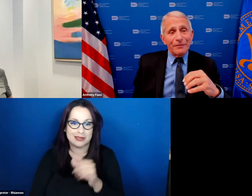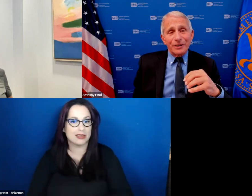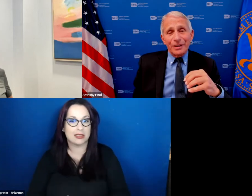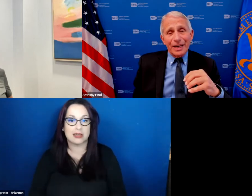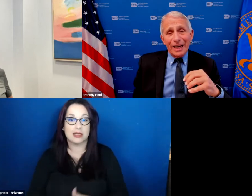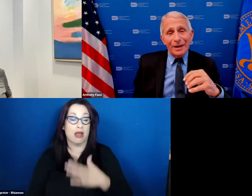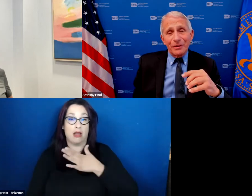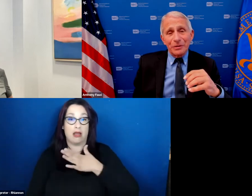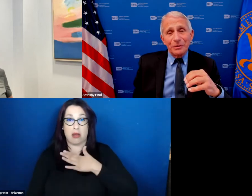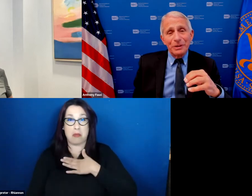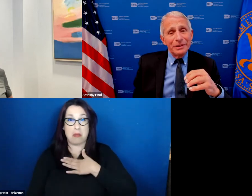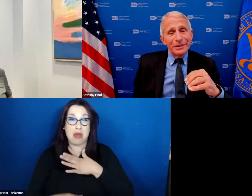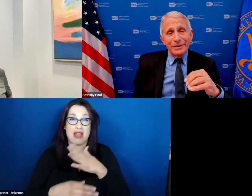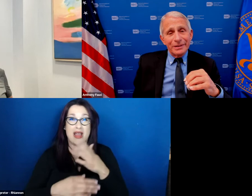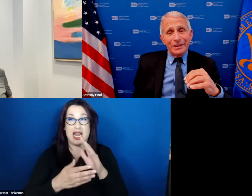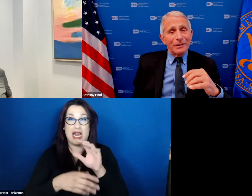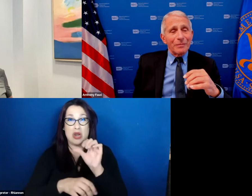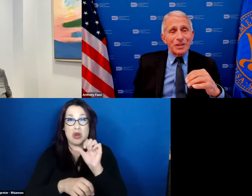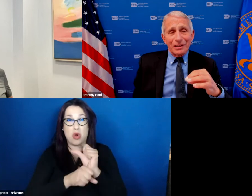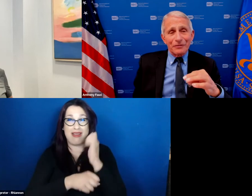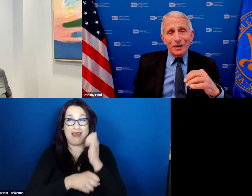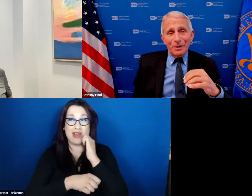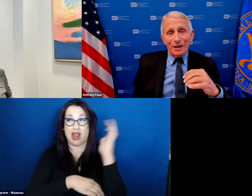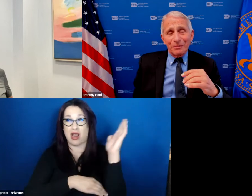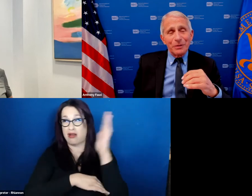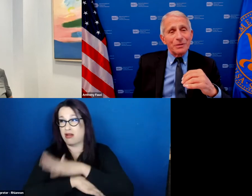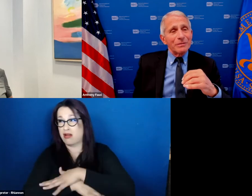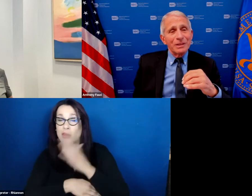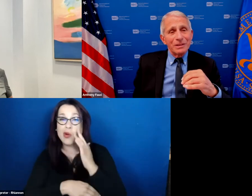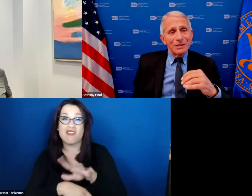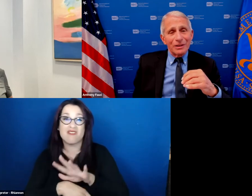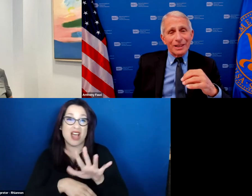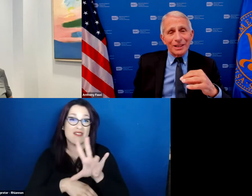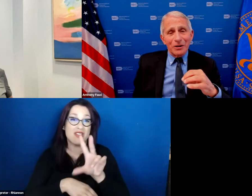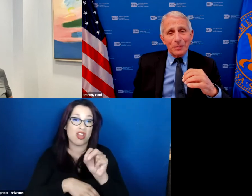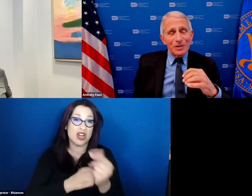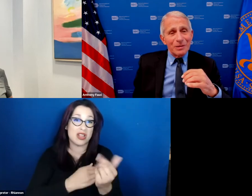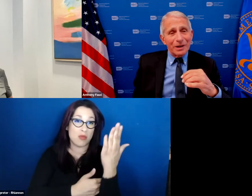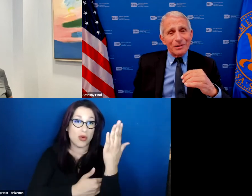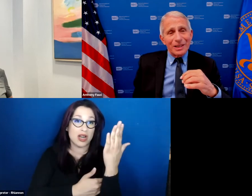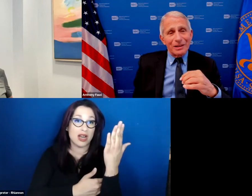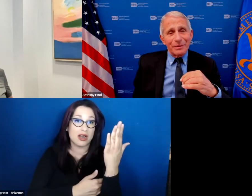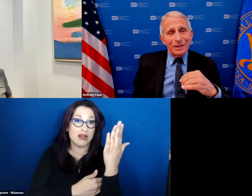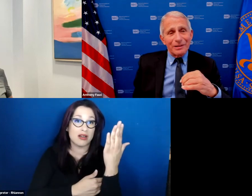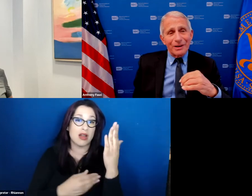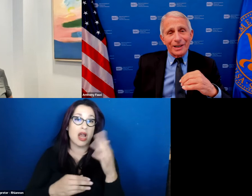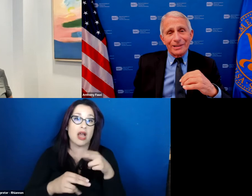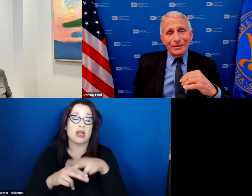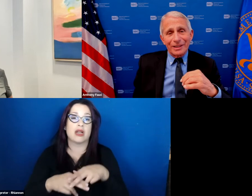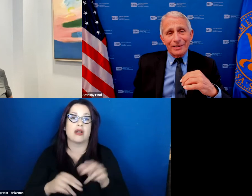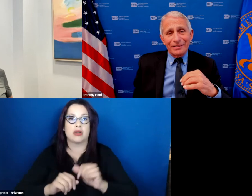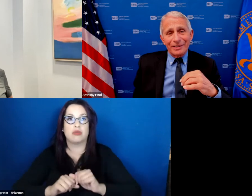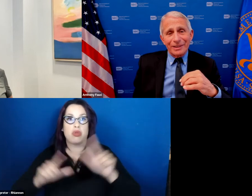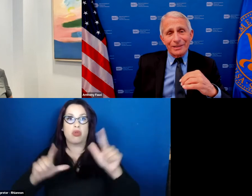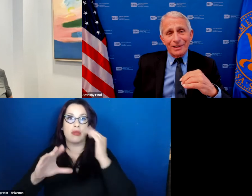5 30 a.m to you know I'm sitting in front of my computer looking at the copious emails that come in at 9